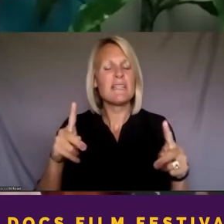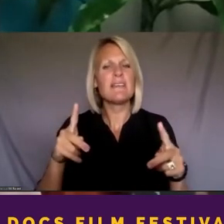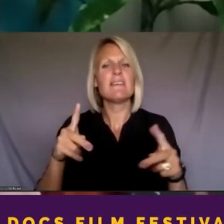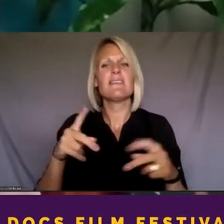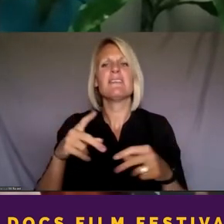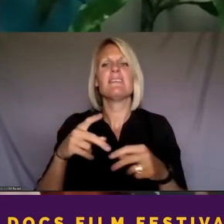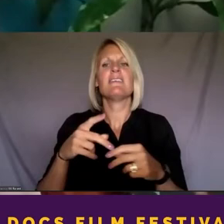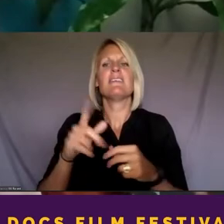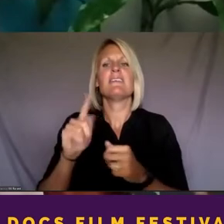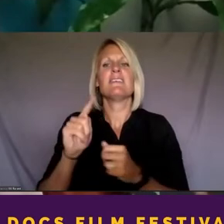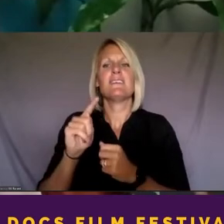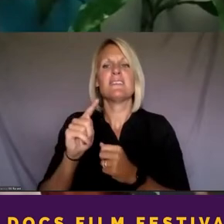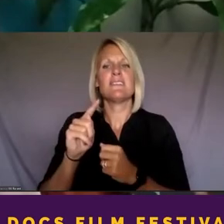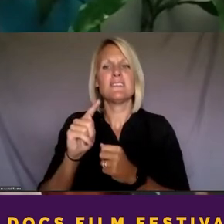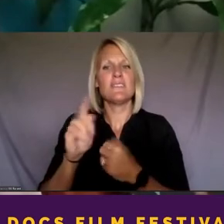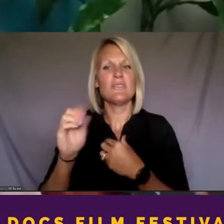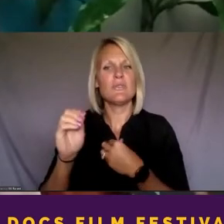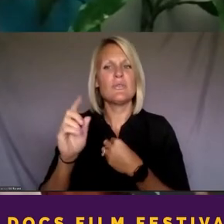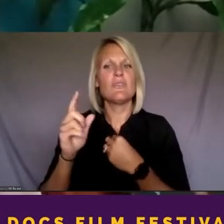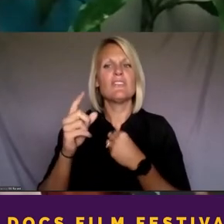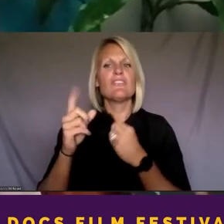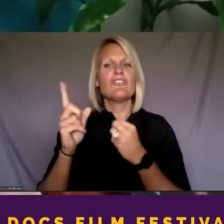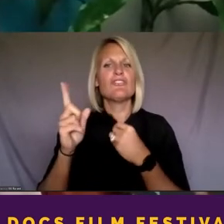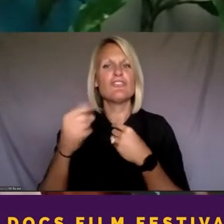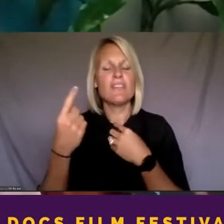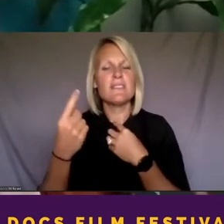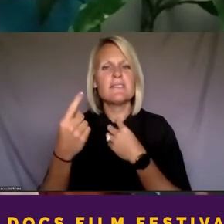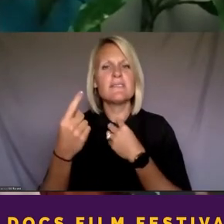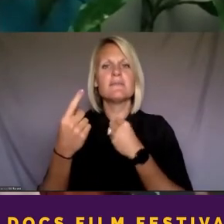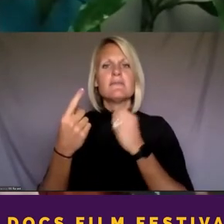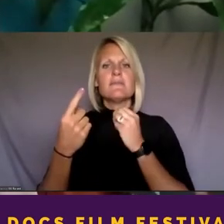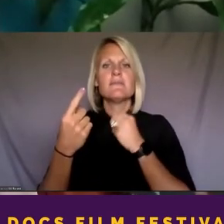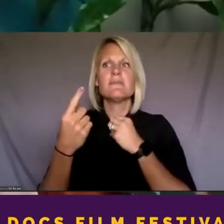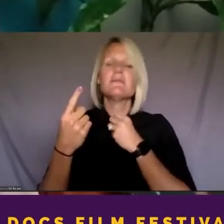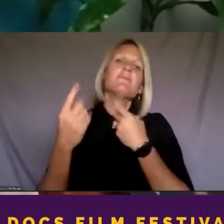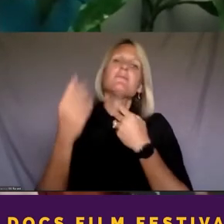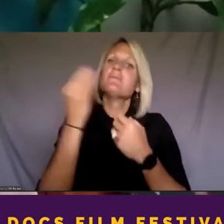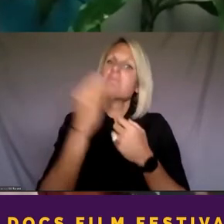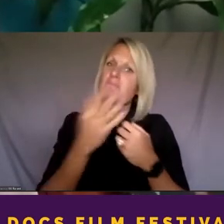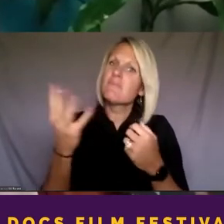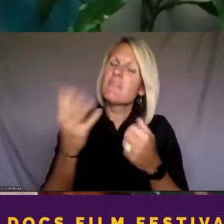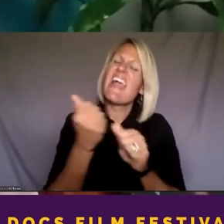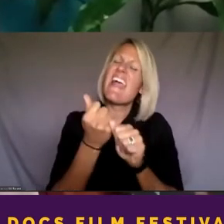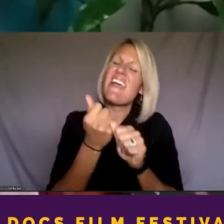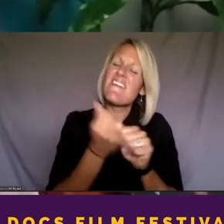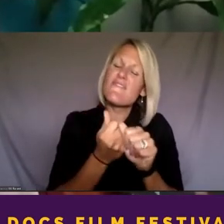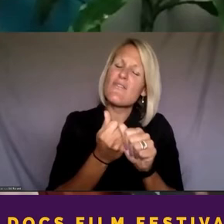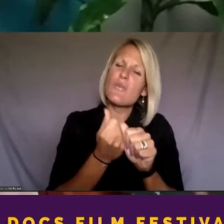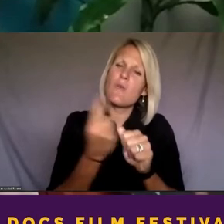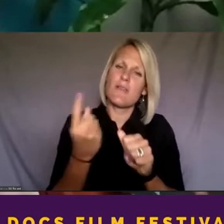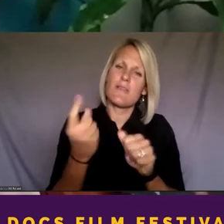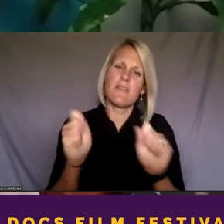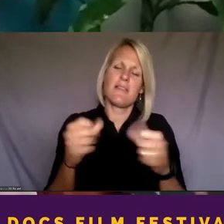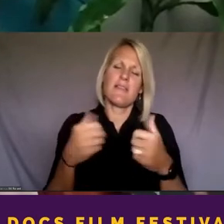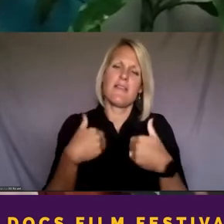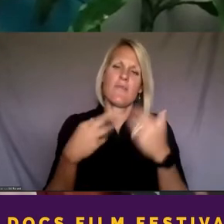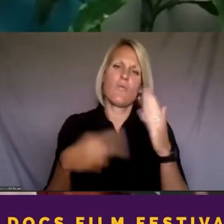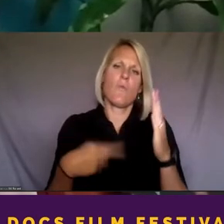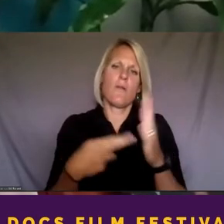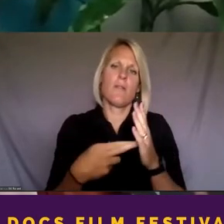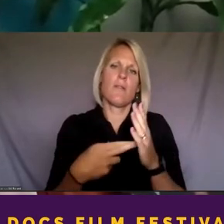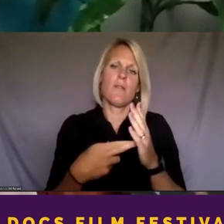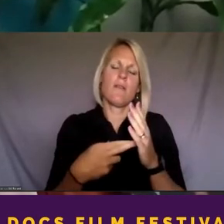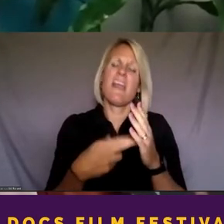to just bring light on, you know, everyone can play a role and everyone